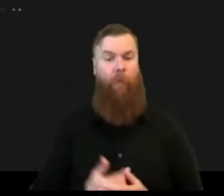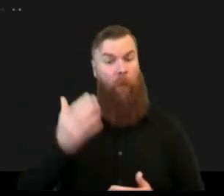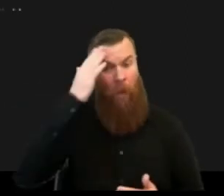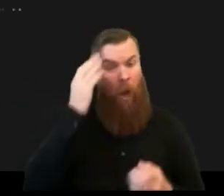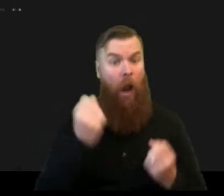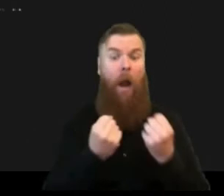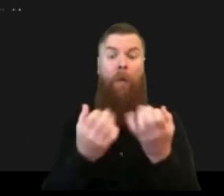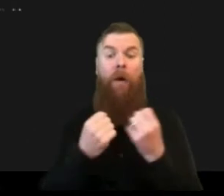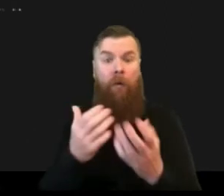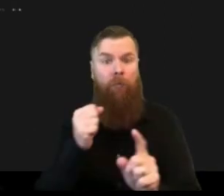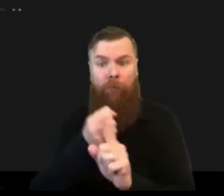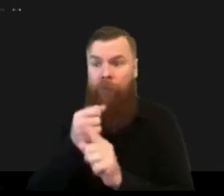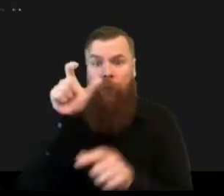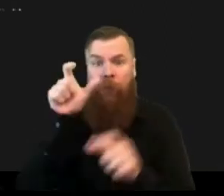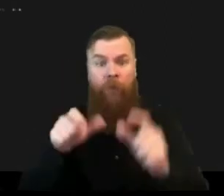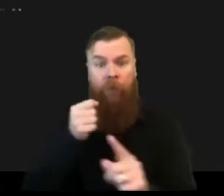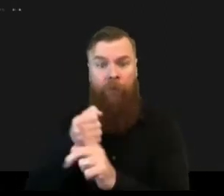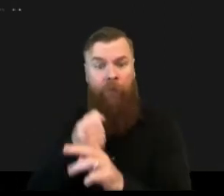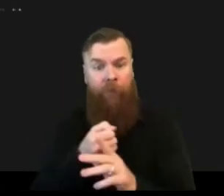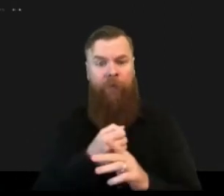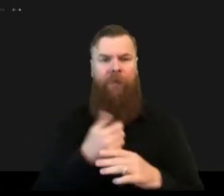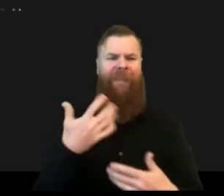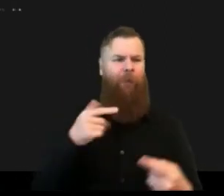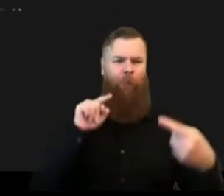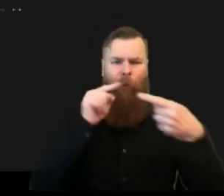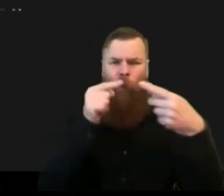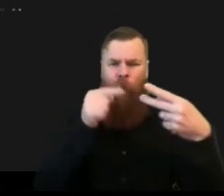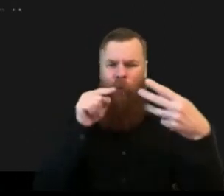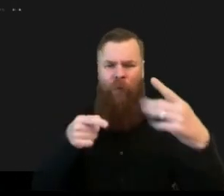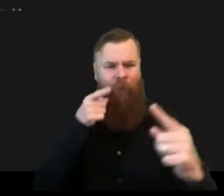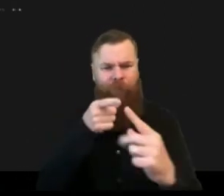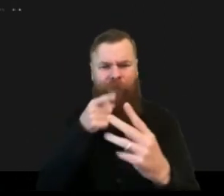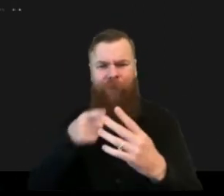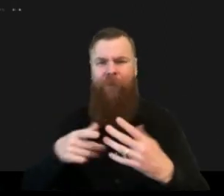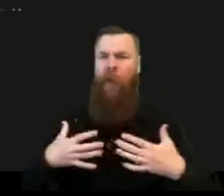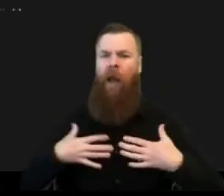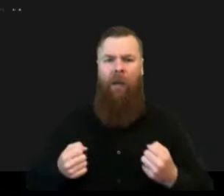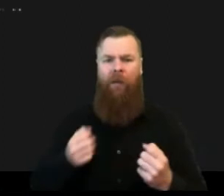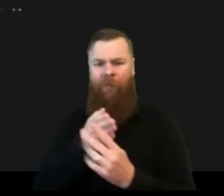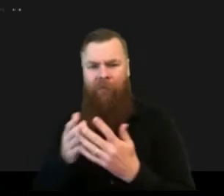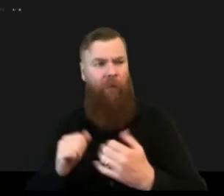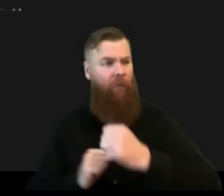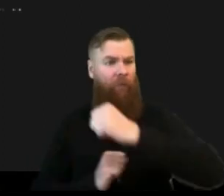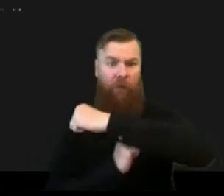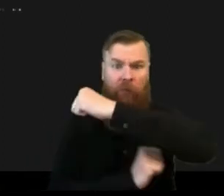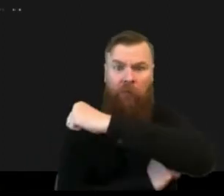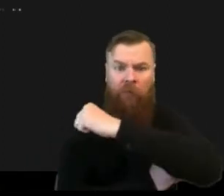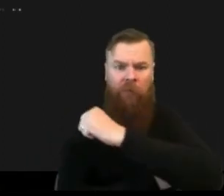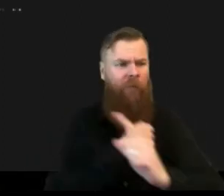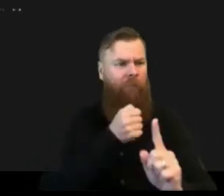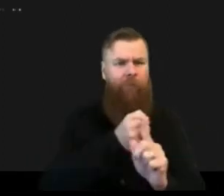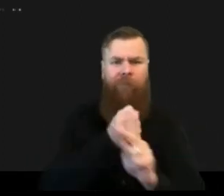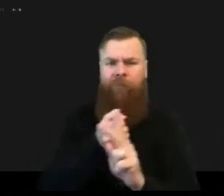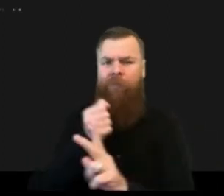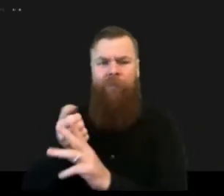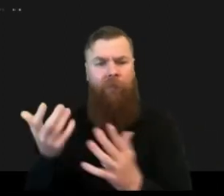um what key infrastructure is at risk what are some resources available to respond um and so on so uh just to complement